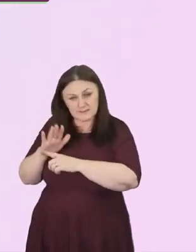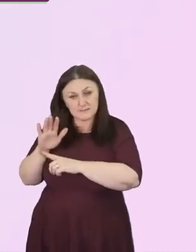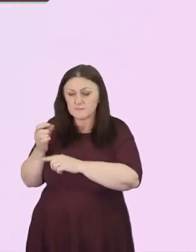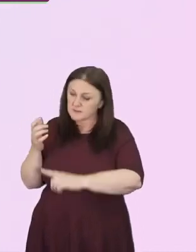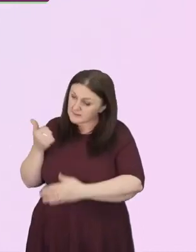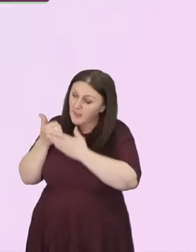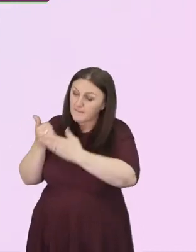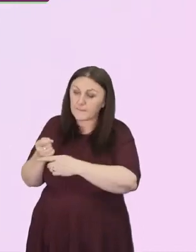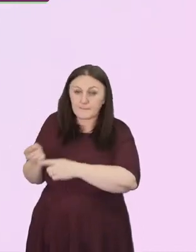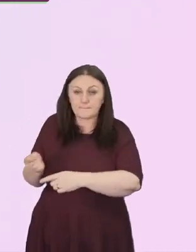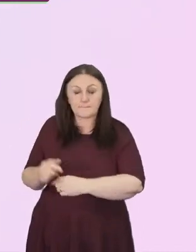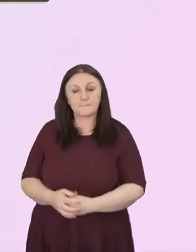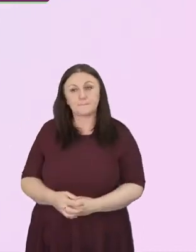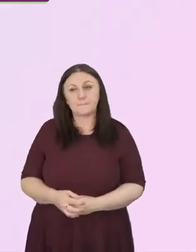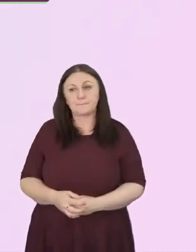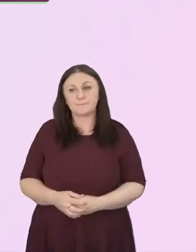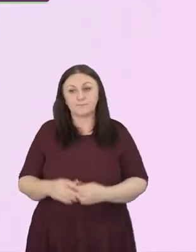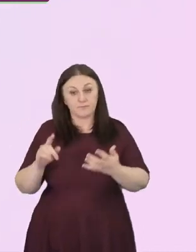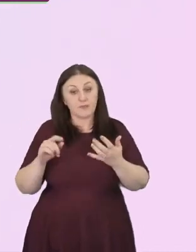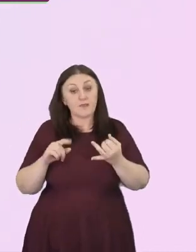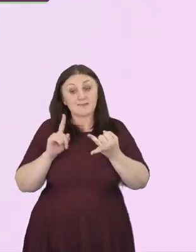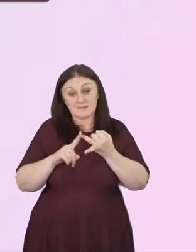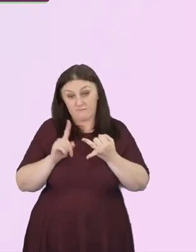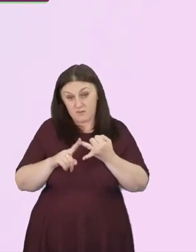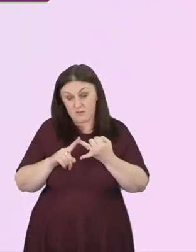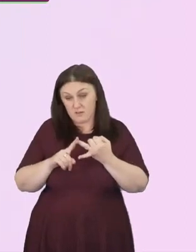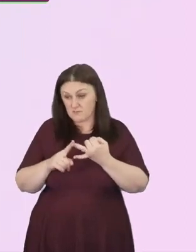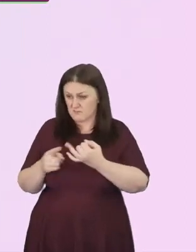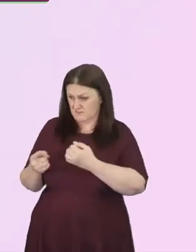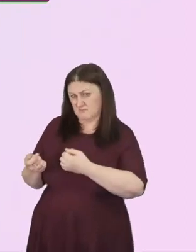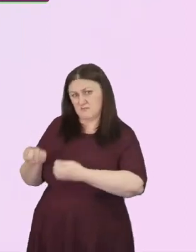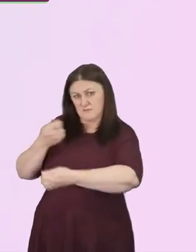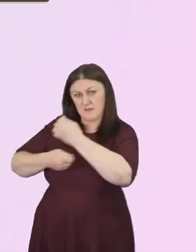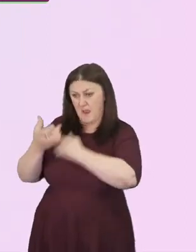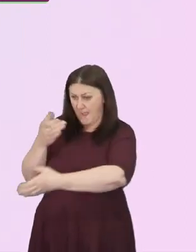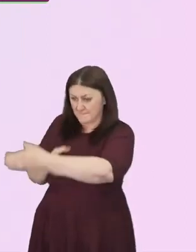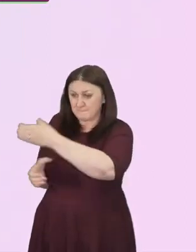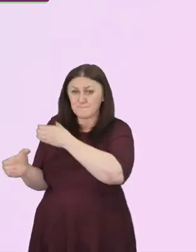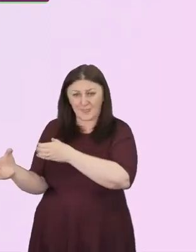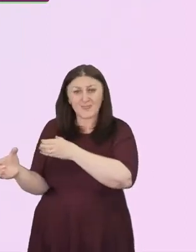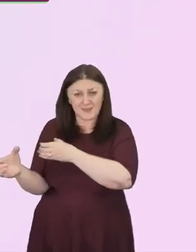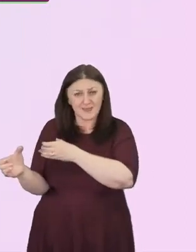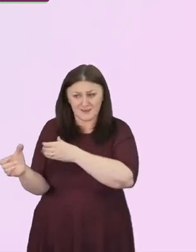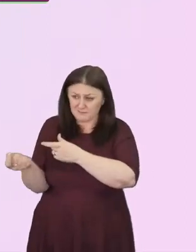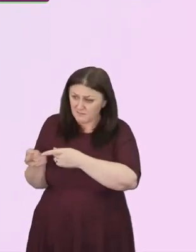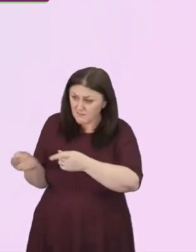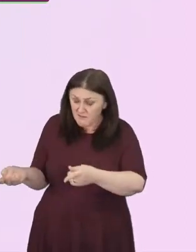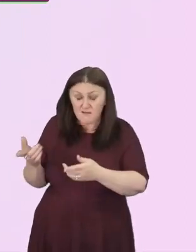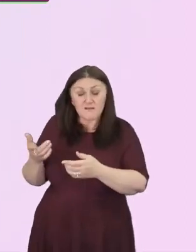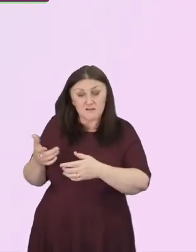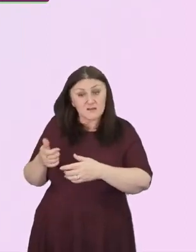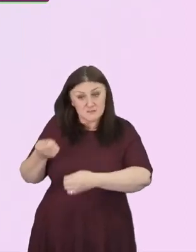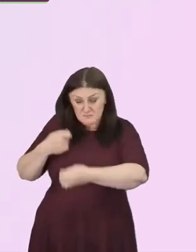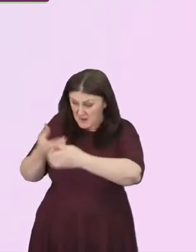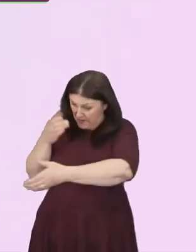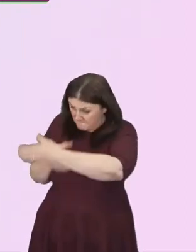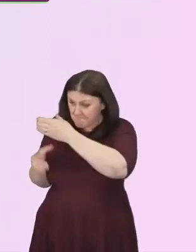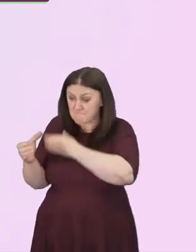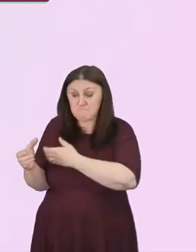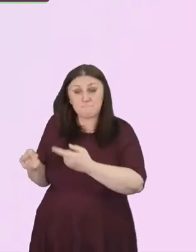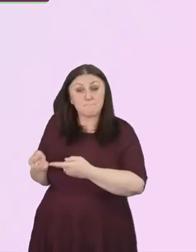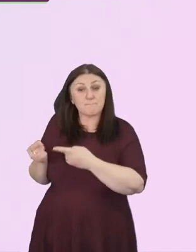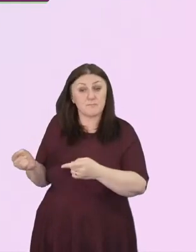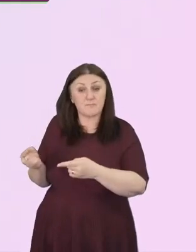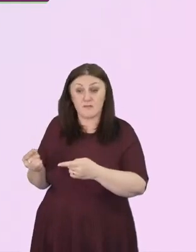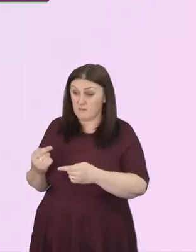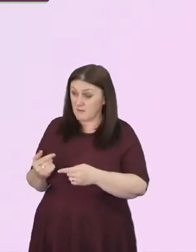Number seven, get empathy. Put yourself in the shoes of people of colour. How does it feel to be in